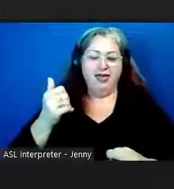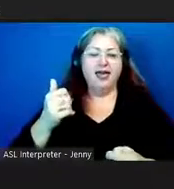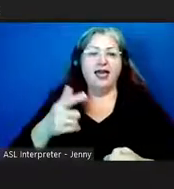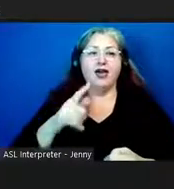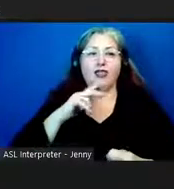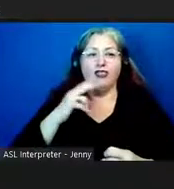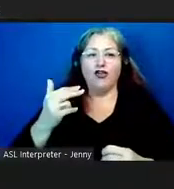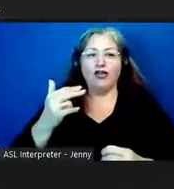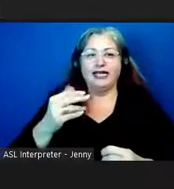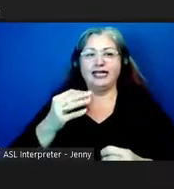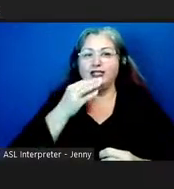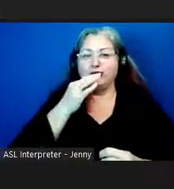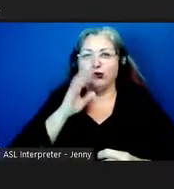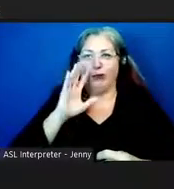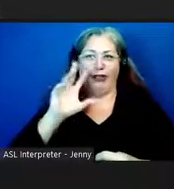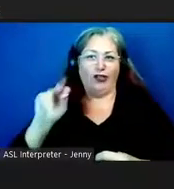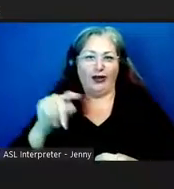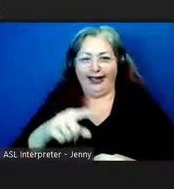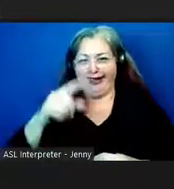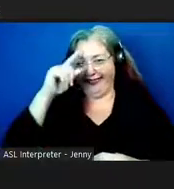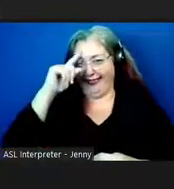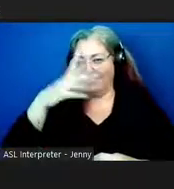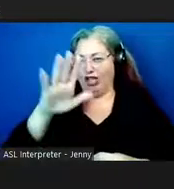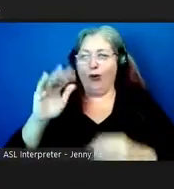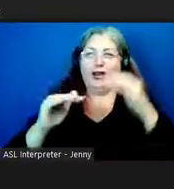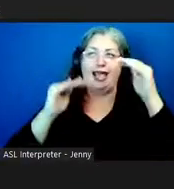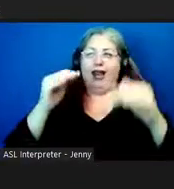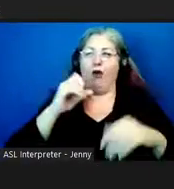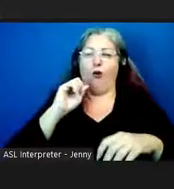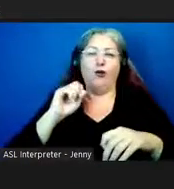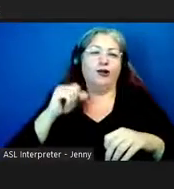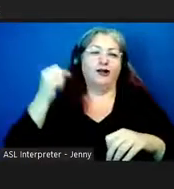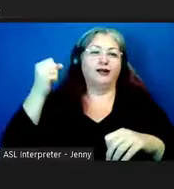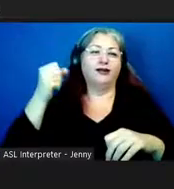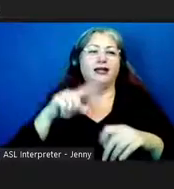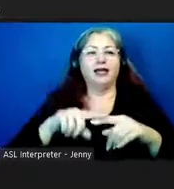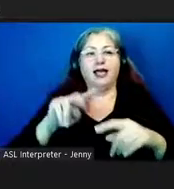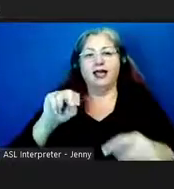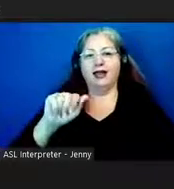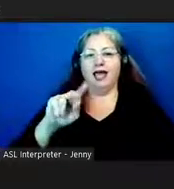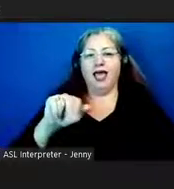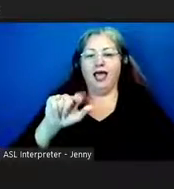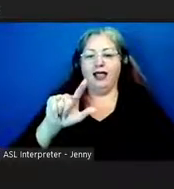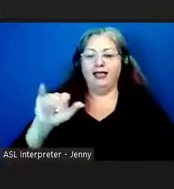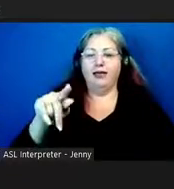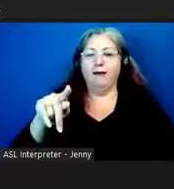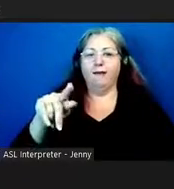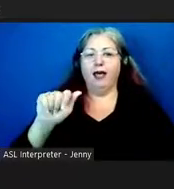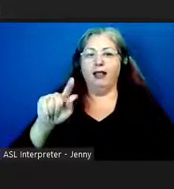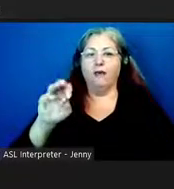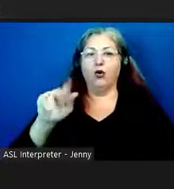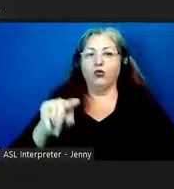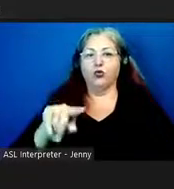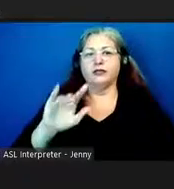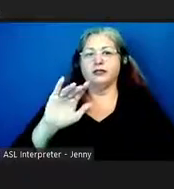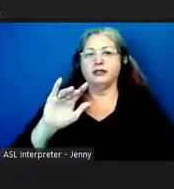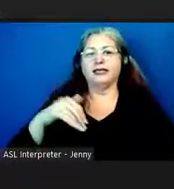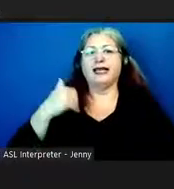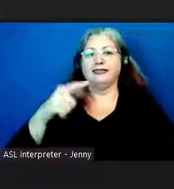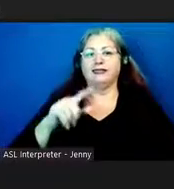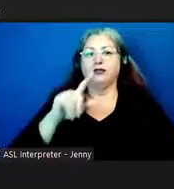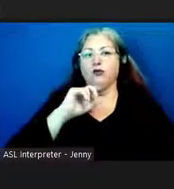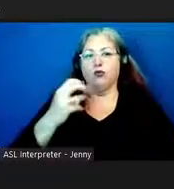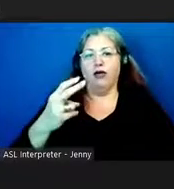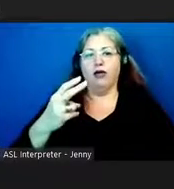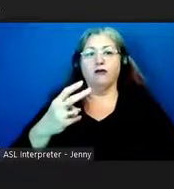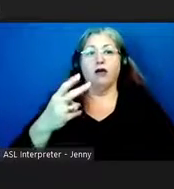13 going on 30. He thinks he's, he thinks he's older than that. And then, Nali'i Poemoku, our youngest daughter, who's 12. Within both of our